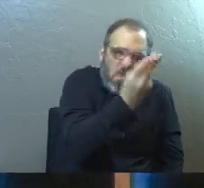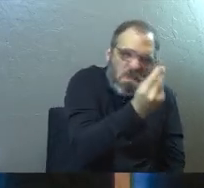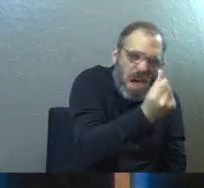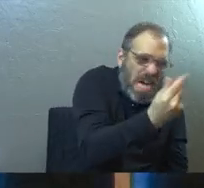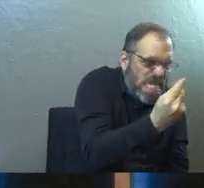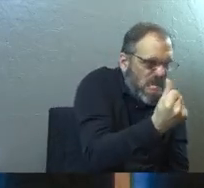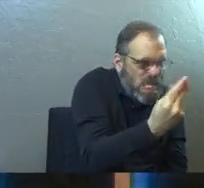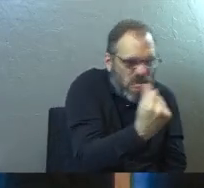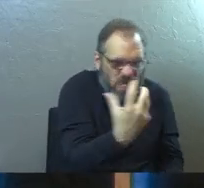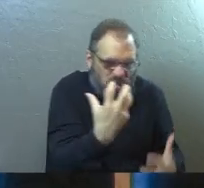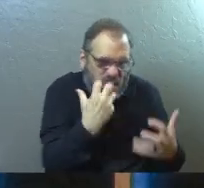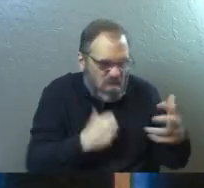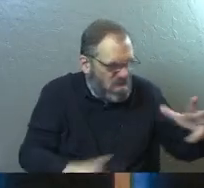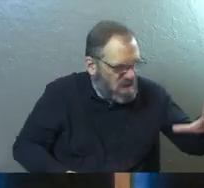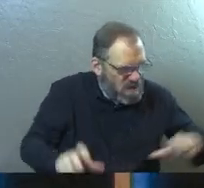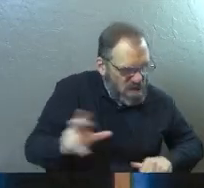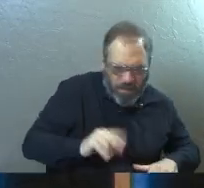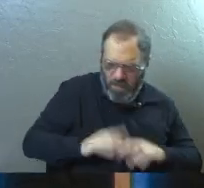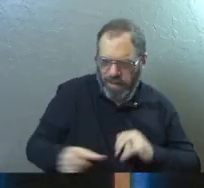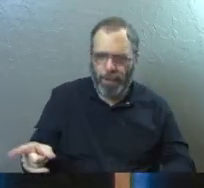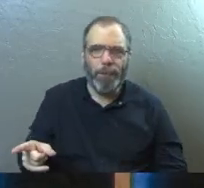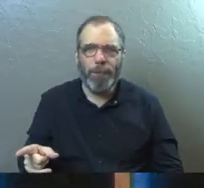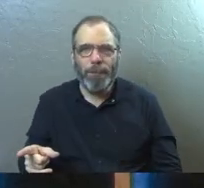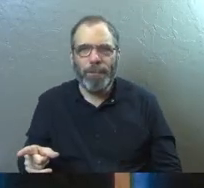more and more and more than the next person.